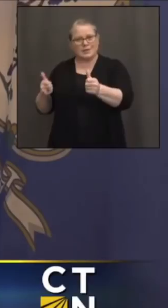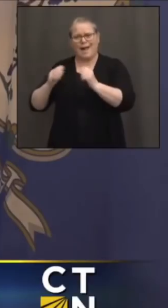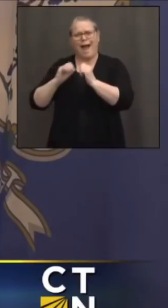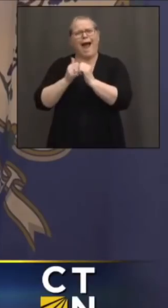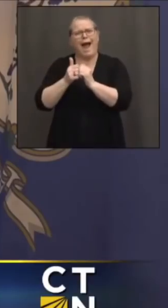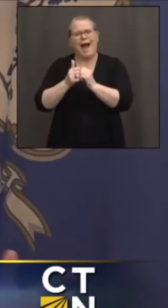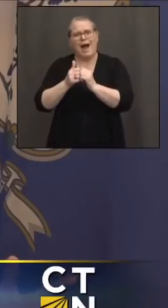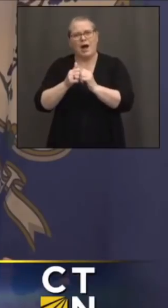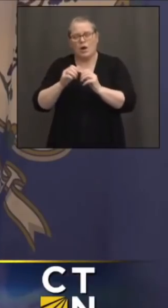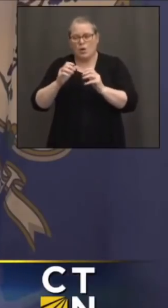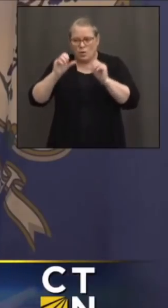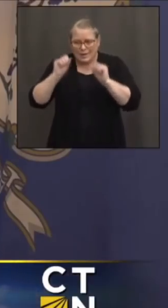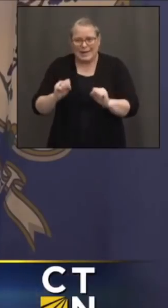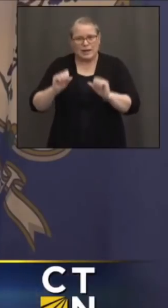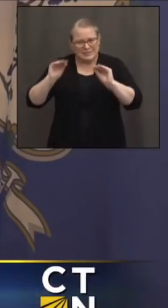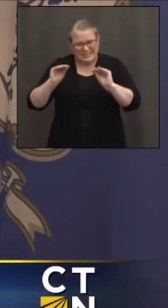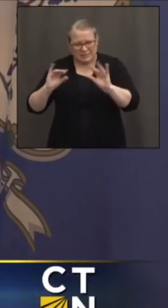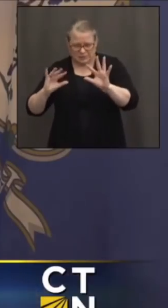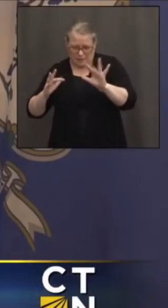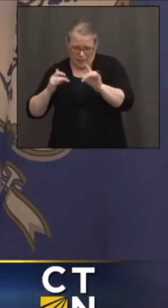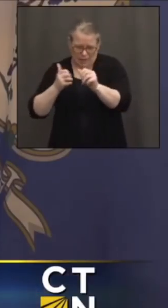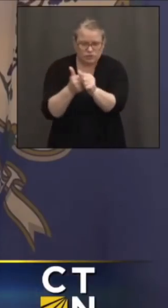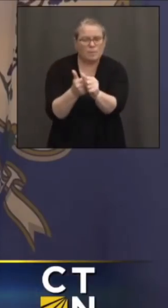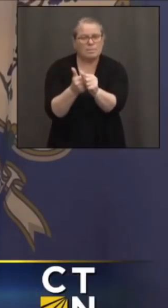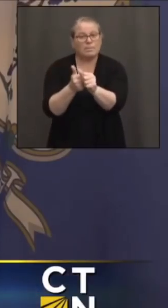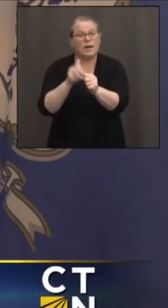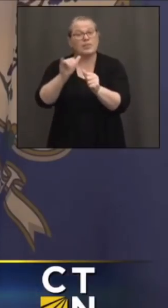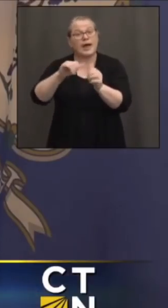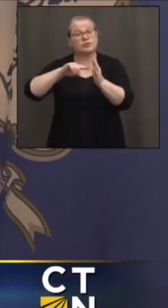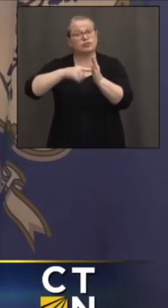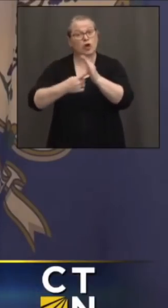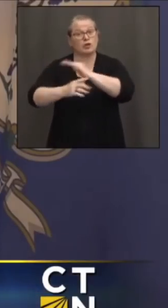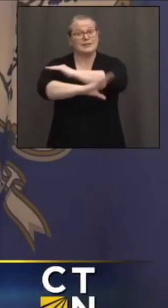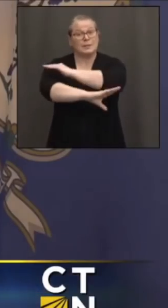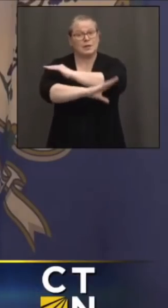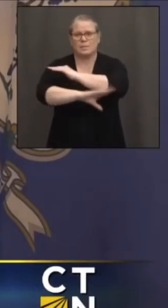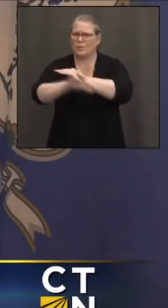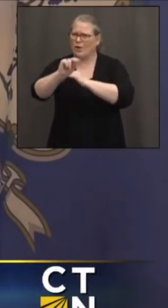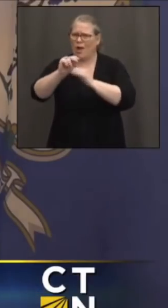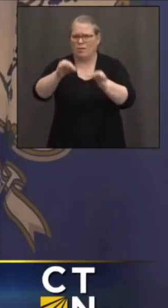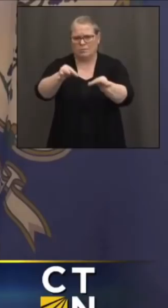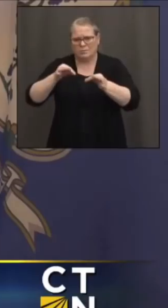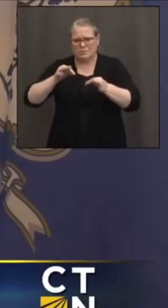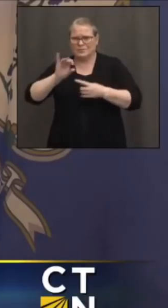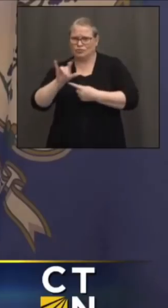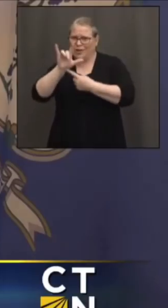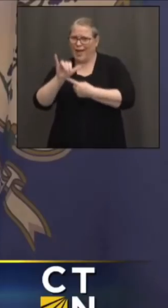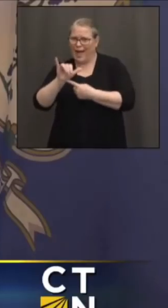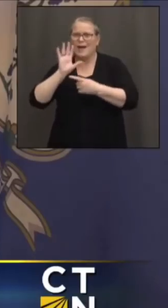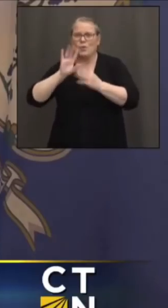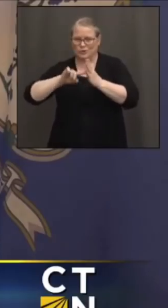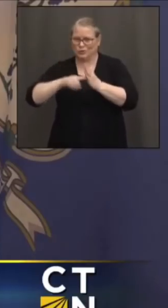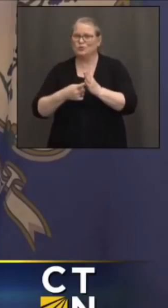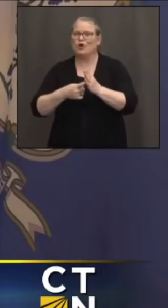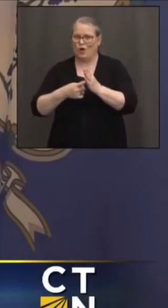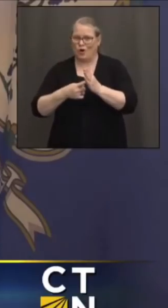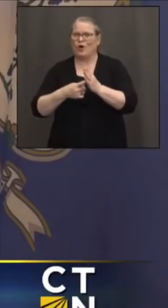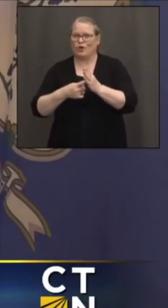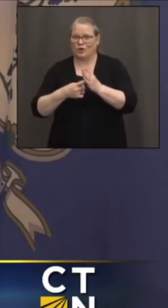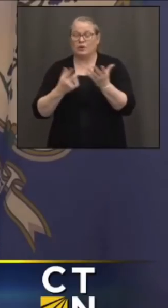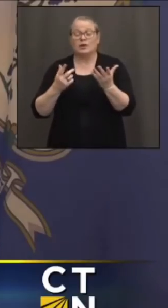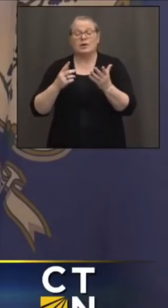before, that doesn't start in September. That starts in early July. And Charlene, our